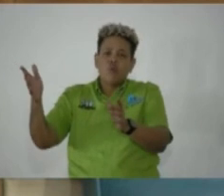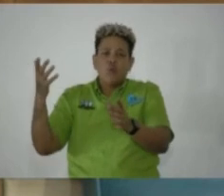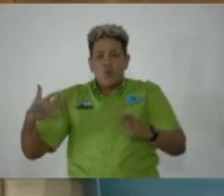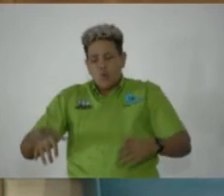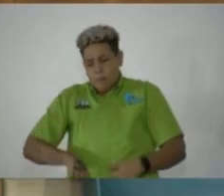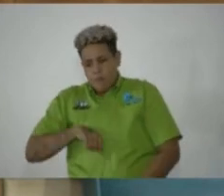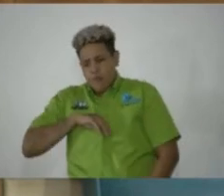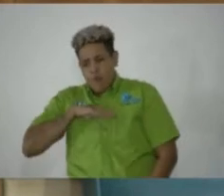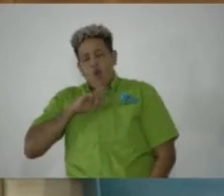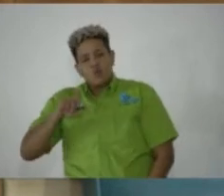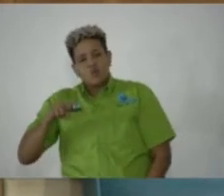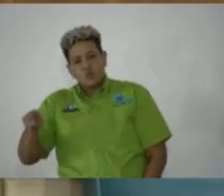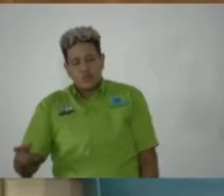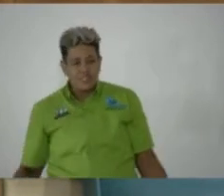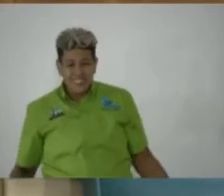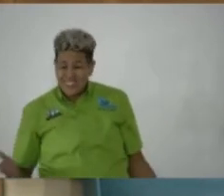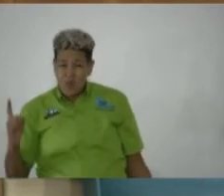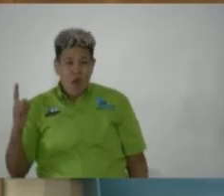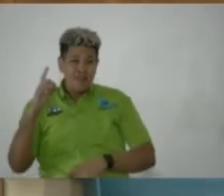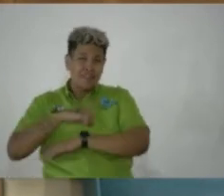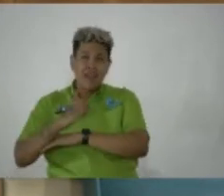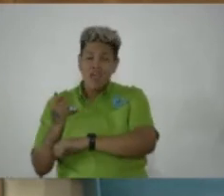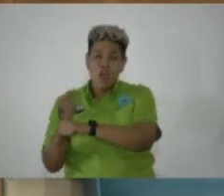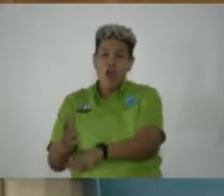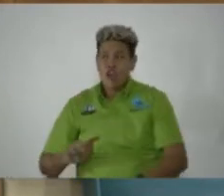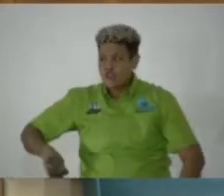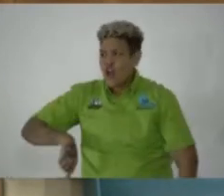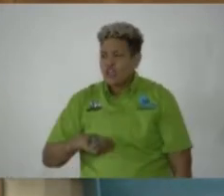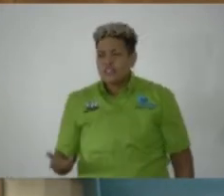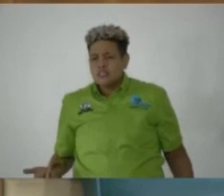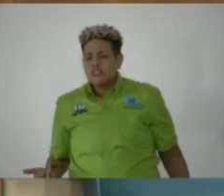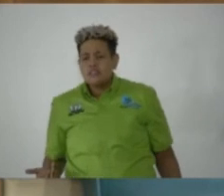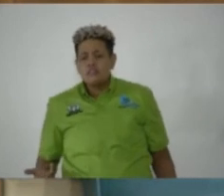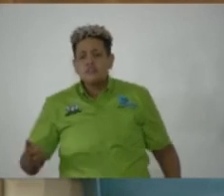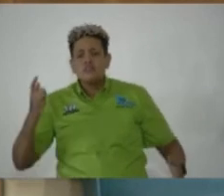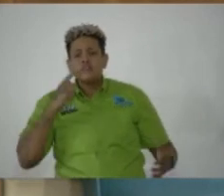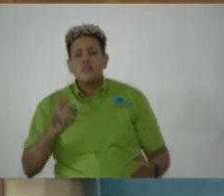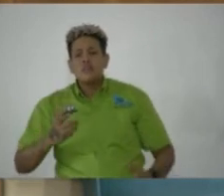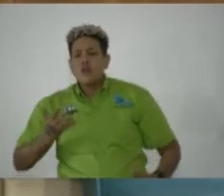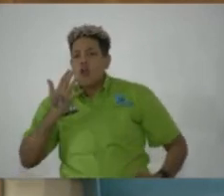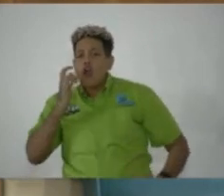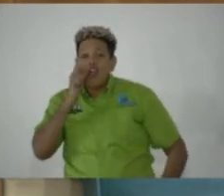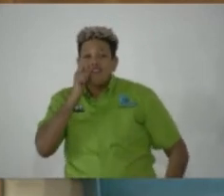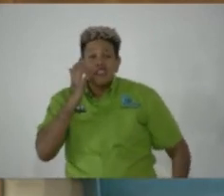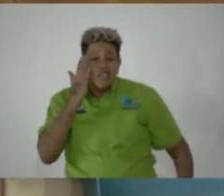proud of. It is one that has caused us, with the colour of our skin,